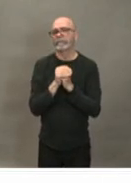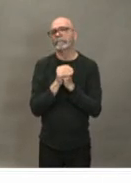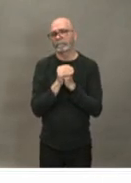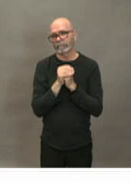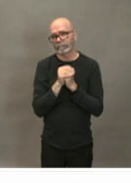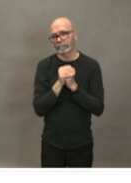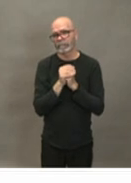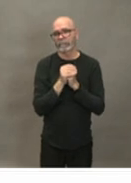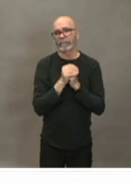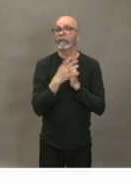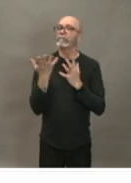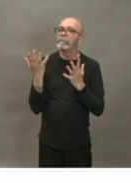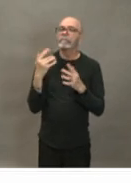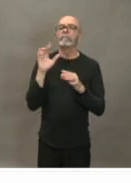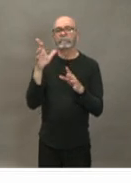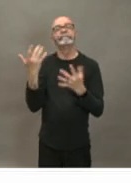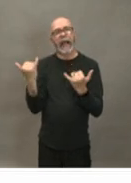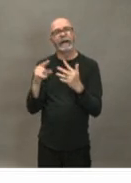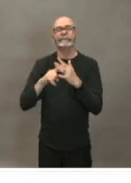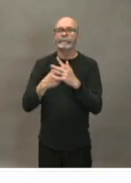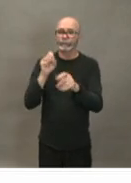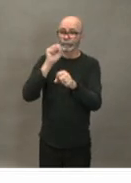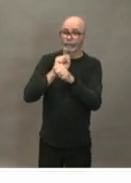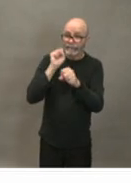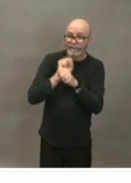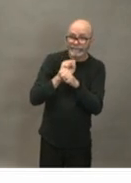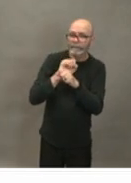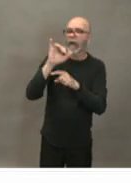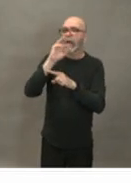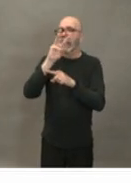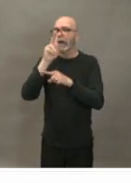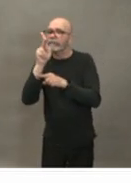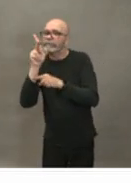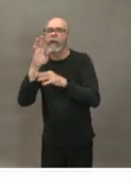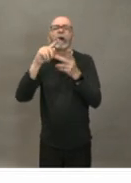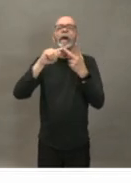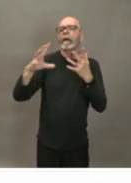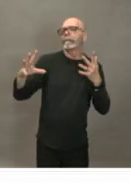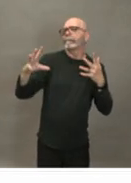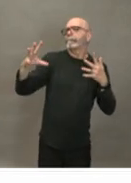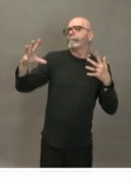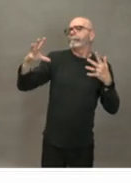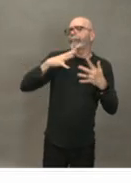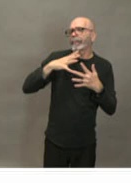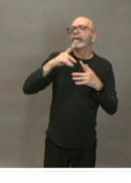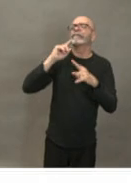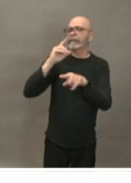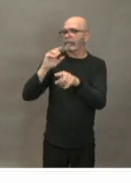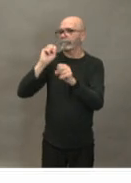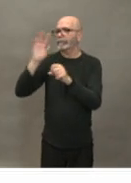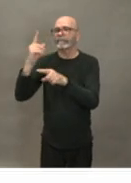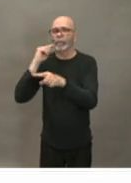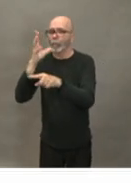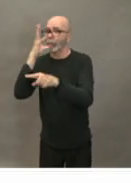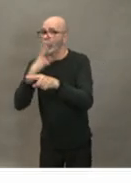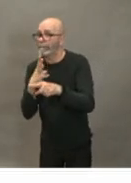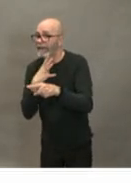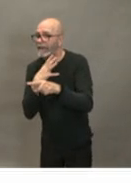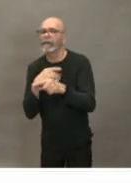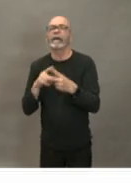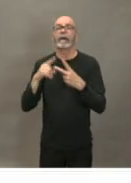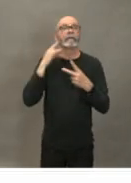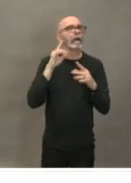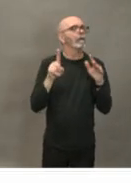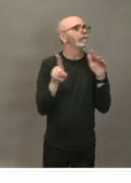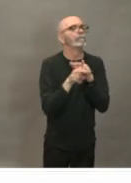public health to ensure that the iwk is prepared both for children and for our women um but knowing that the severity in children doesn't